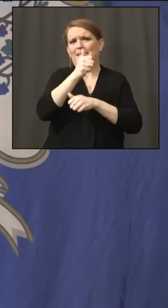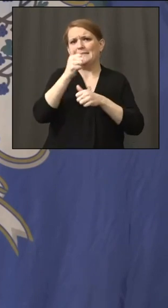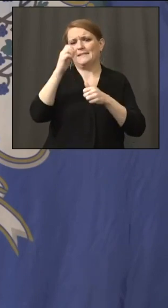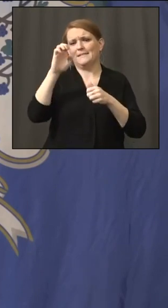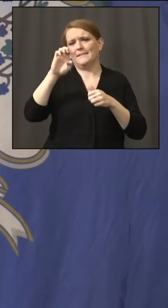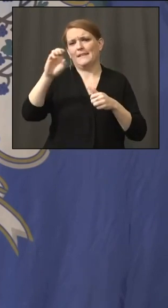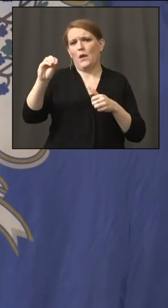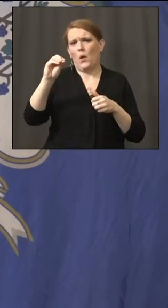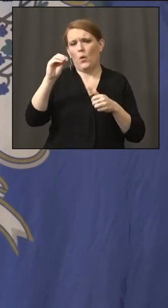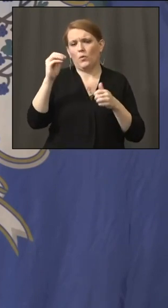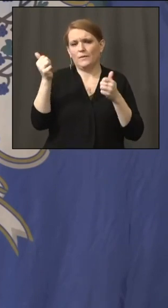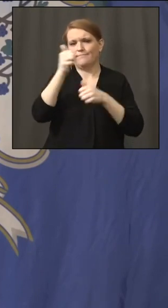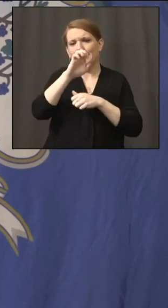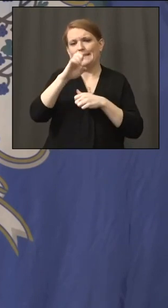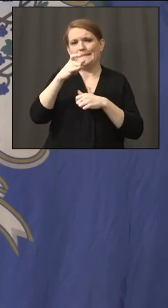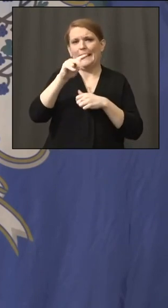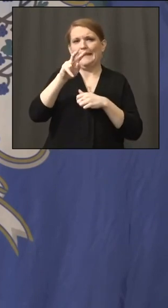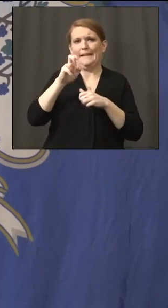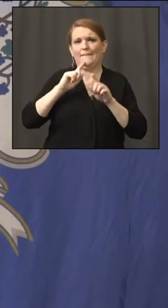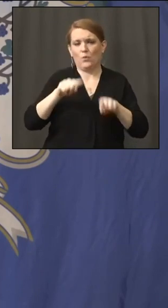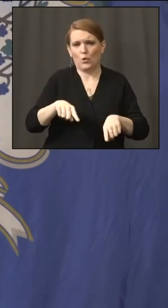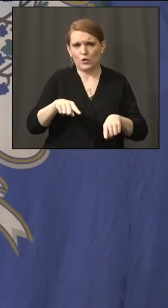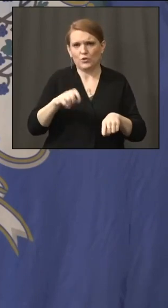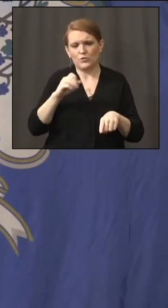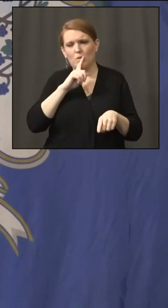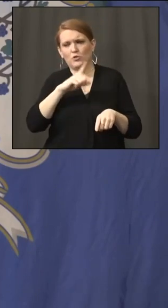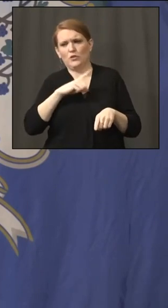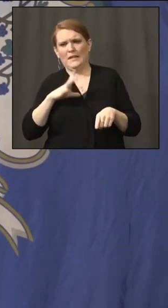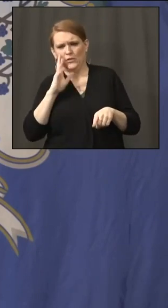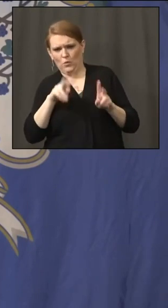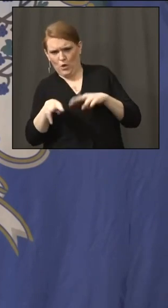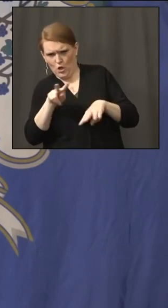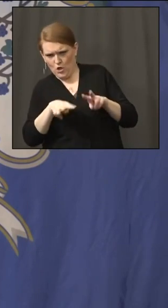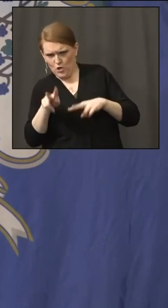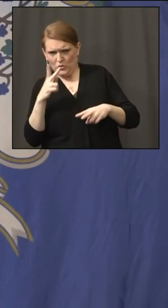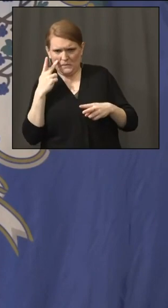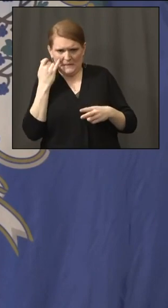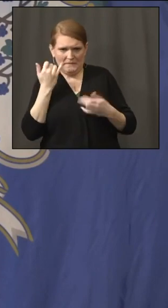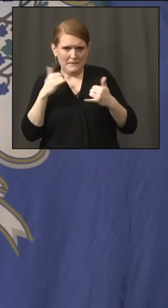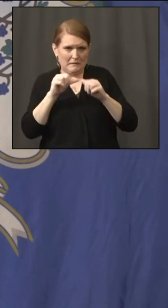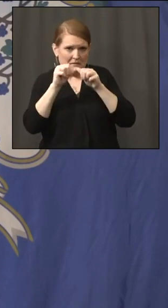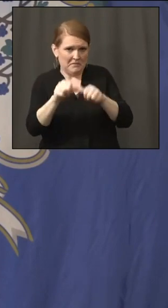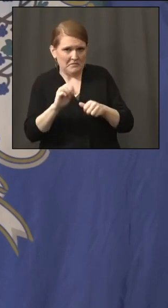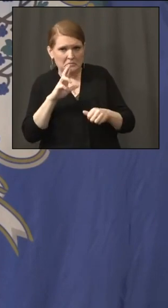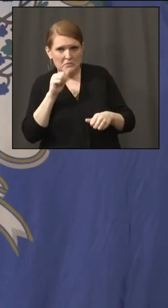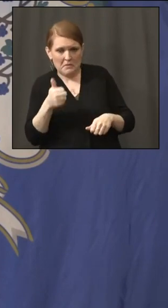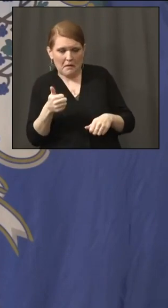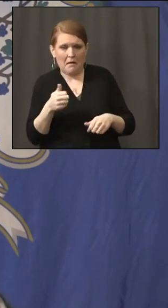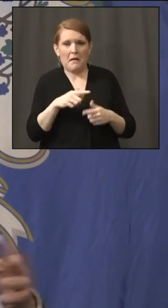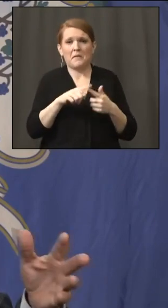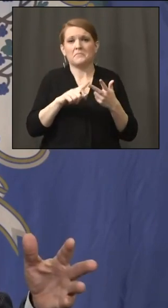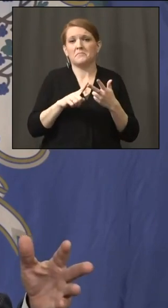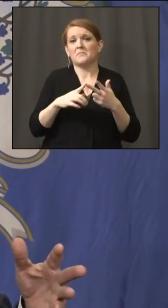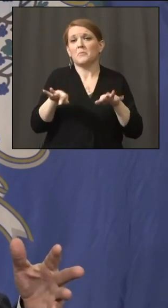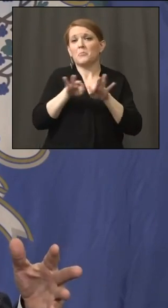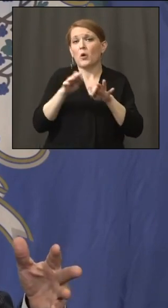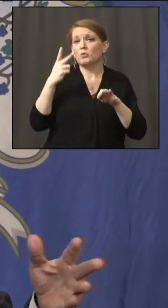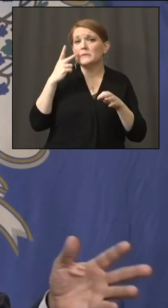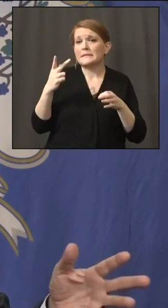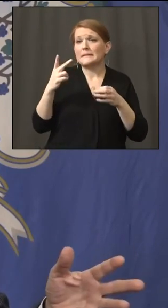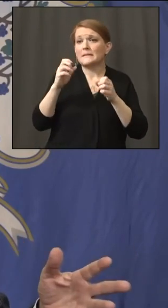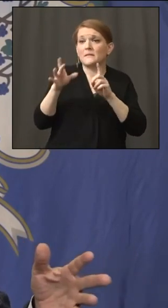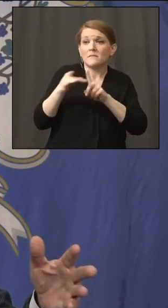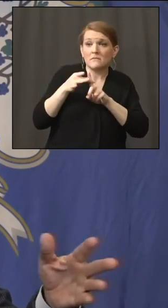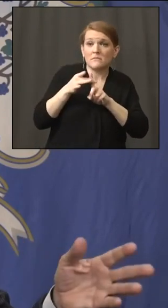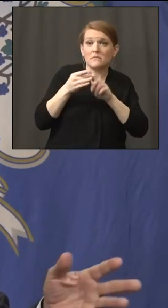at some of those, decide where we are in terms of the infection rate sometime in January, figure out whether they want to give us give me a